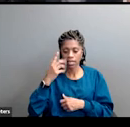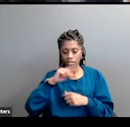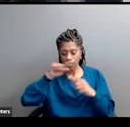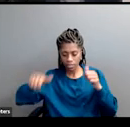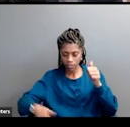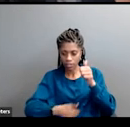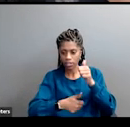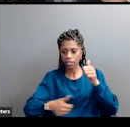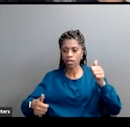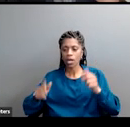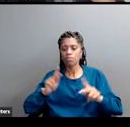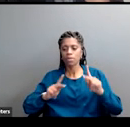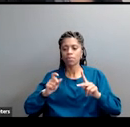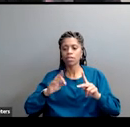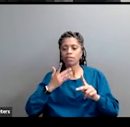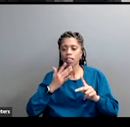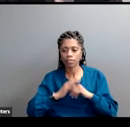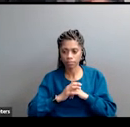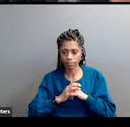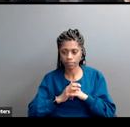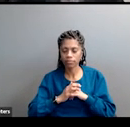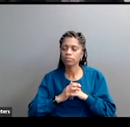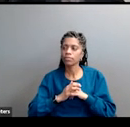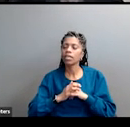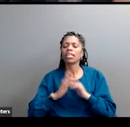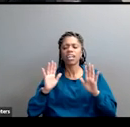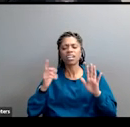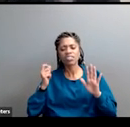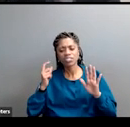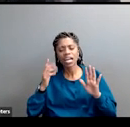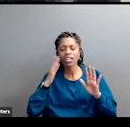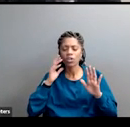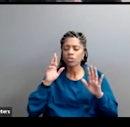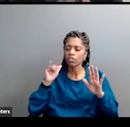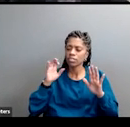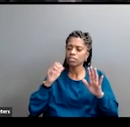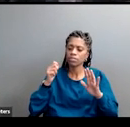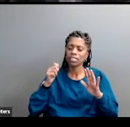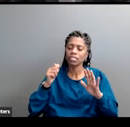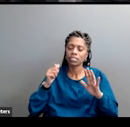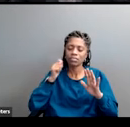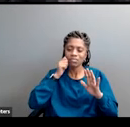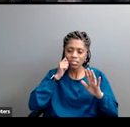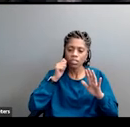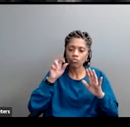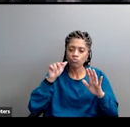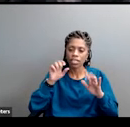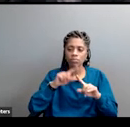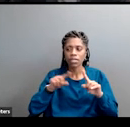connected to gender and to class and to other sorts of social hierarchies. I knew that